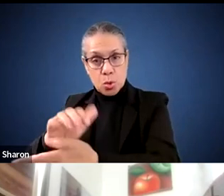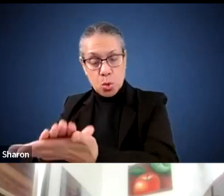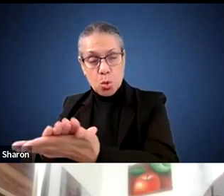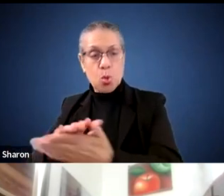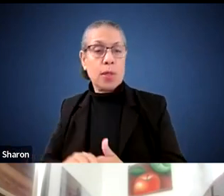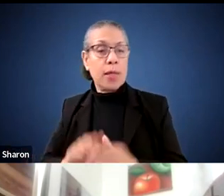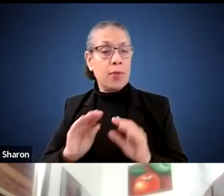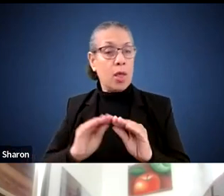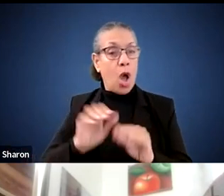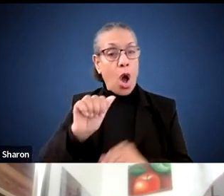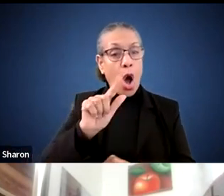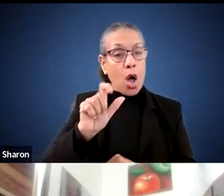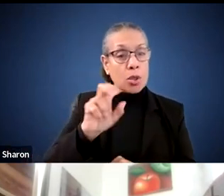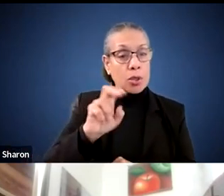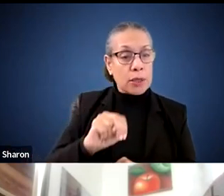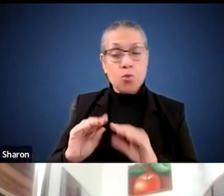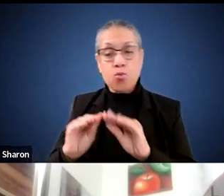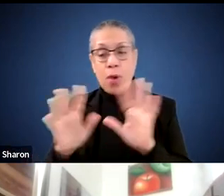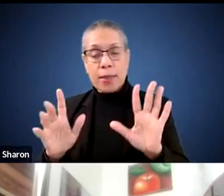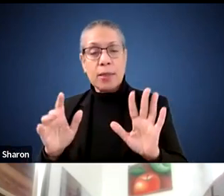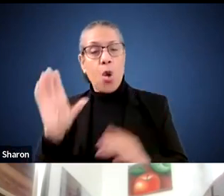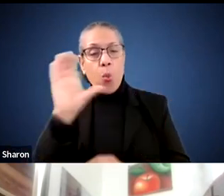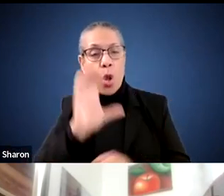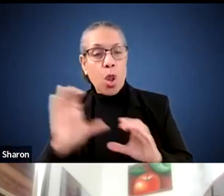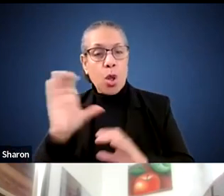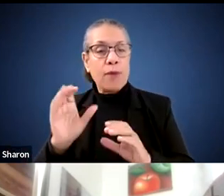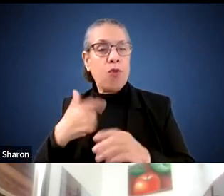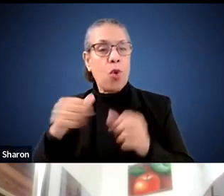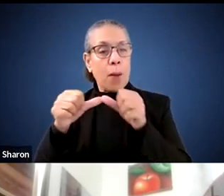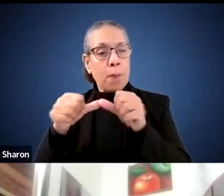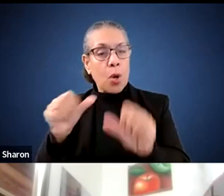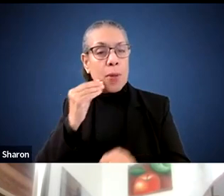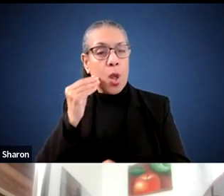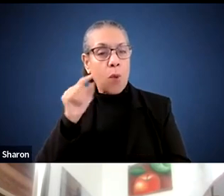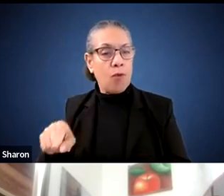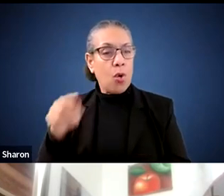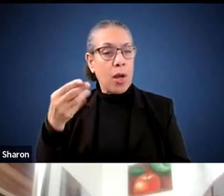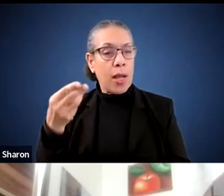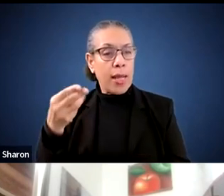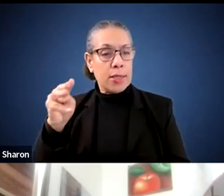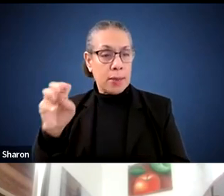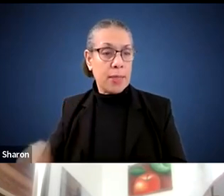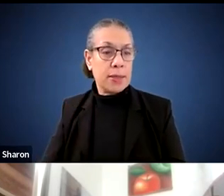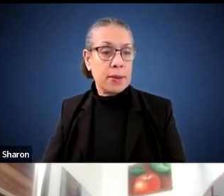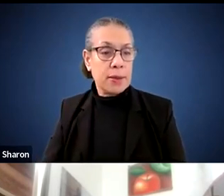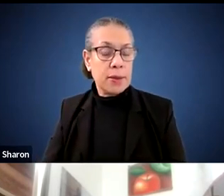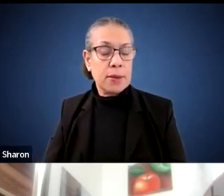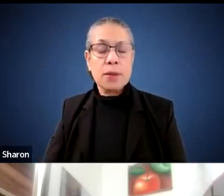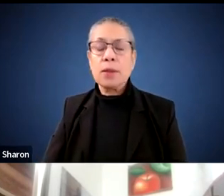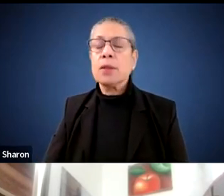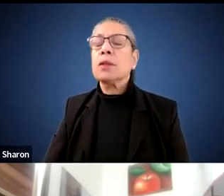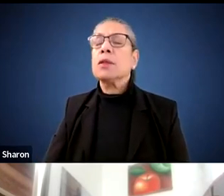Brighton, and throughout Boston to find a permanent home for the Horace Mann School. Copy. One more